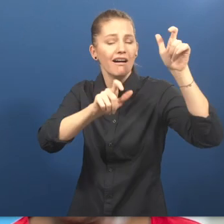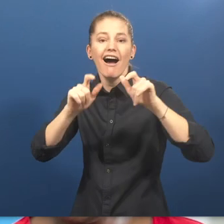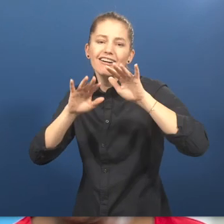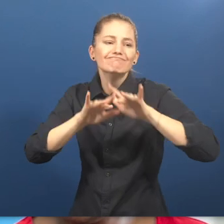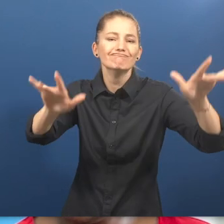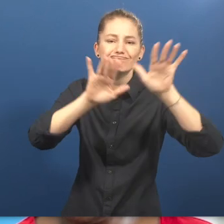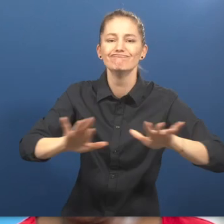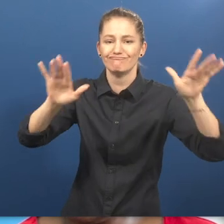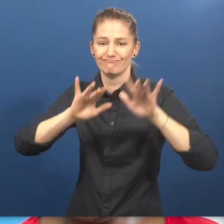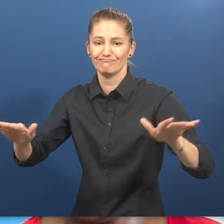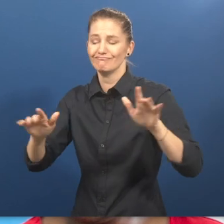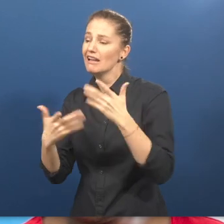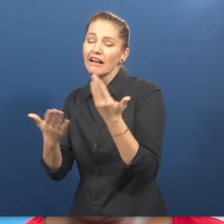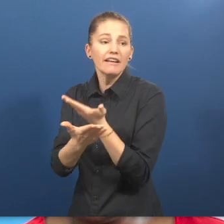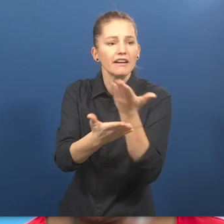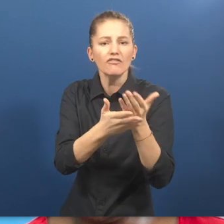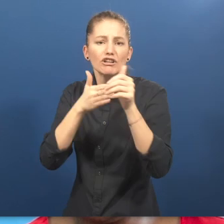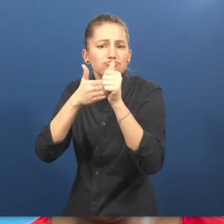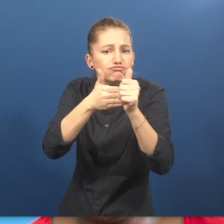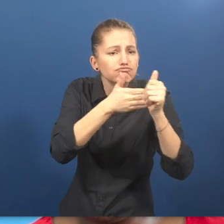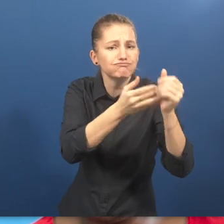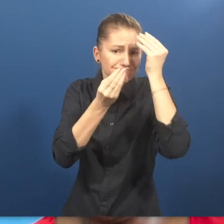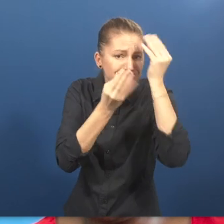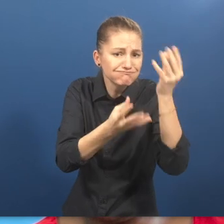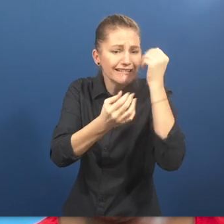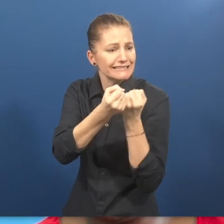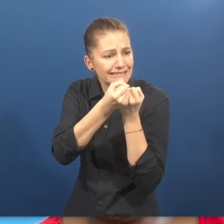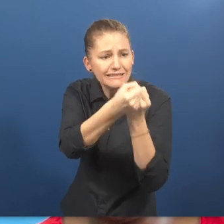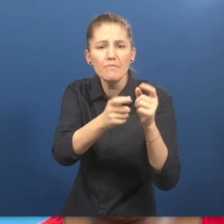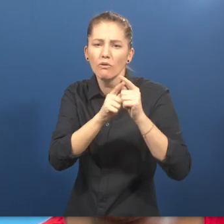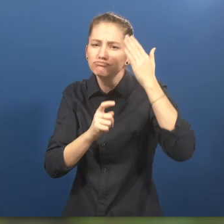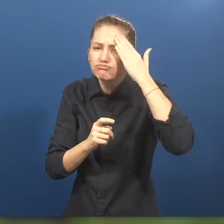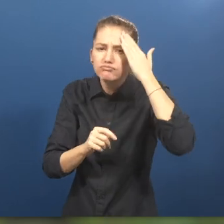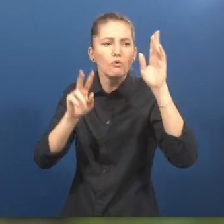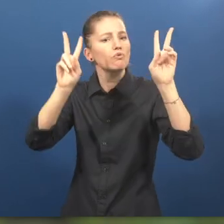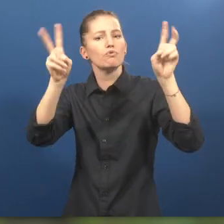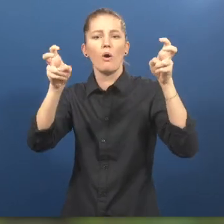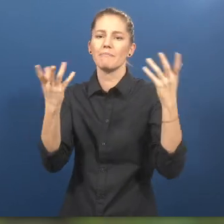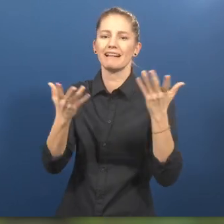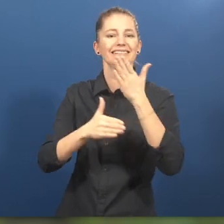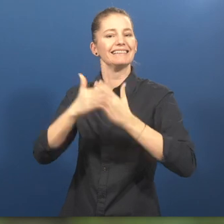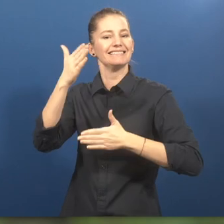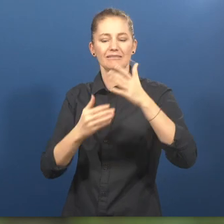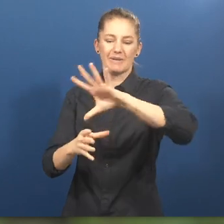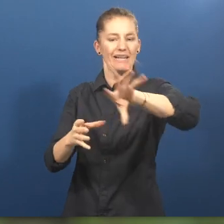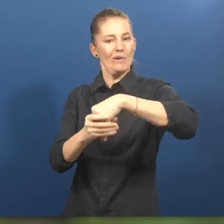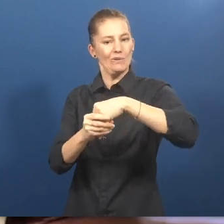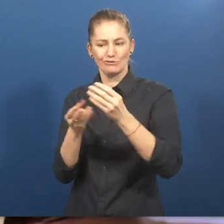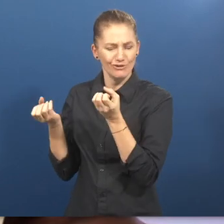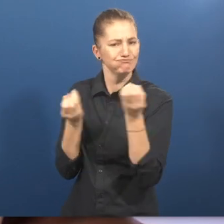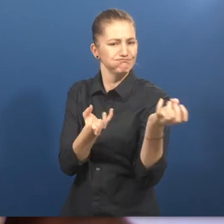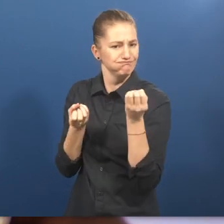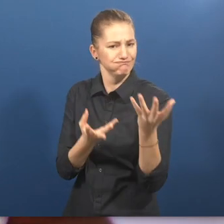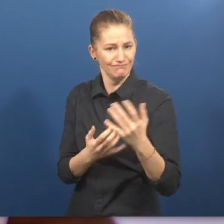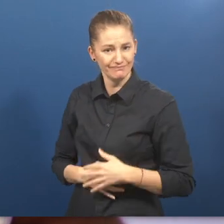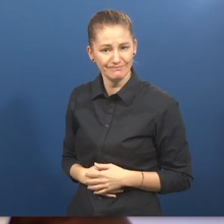provide guidance, support and technical knowledge on disability inclusion. Also, the other unique